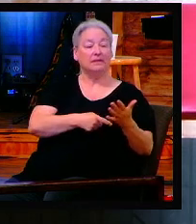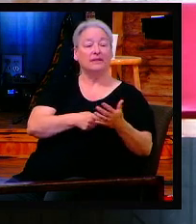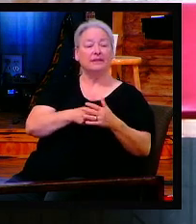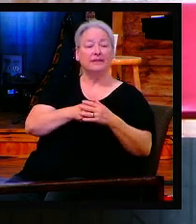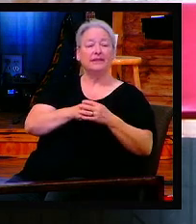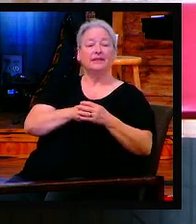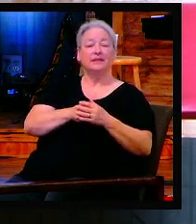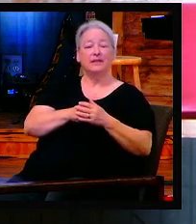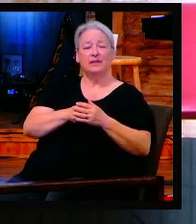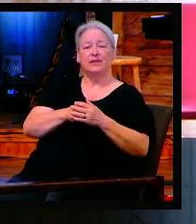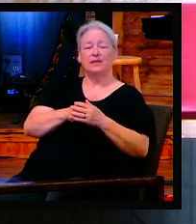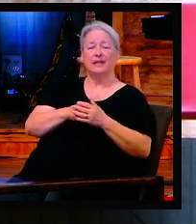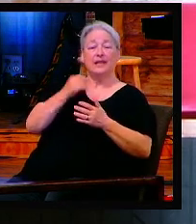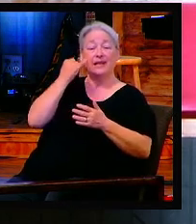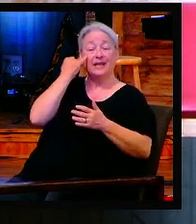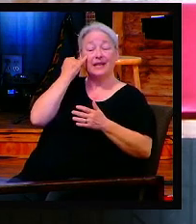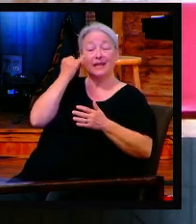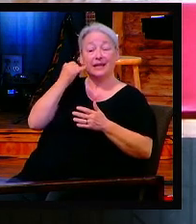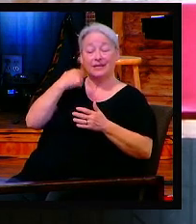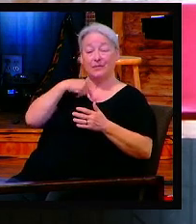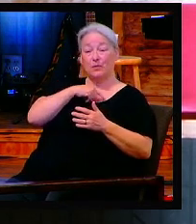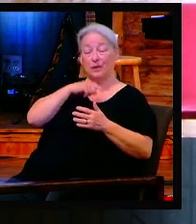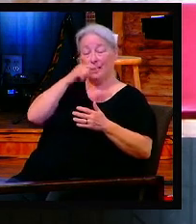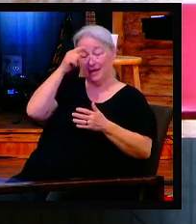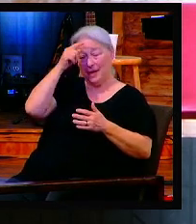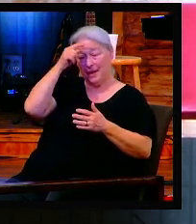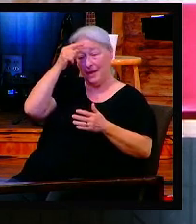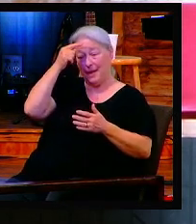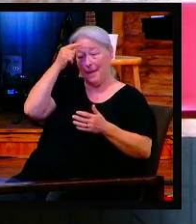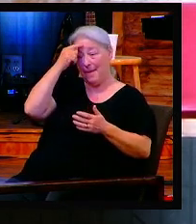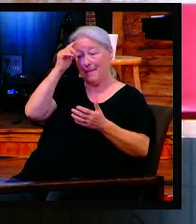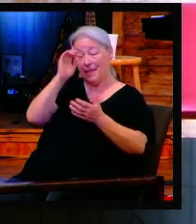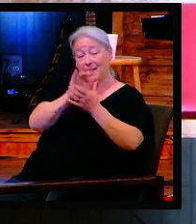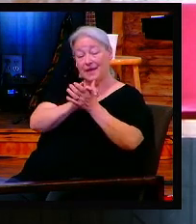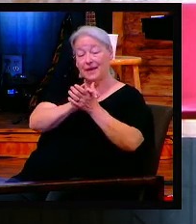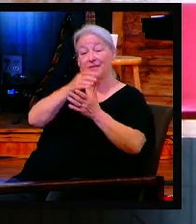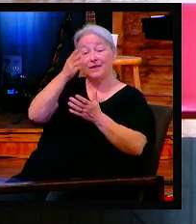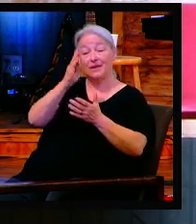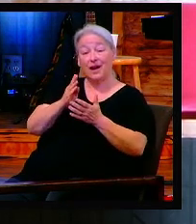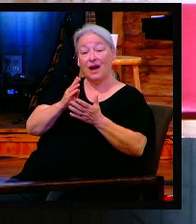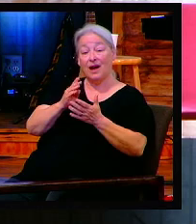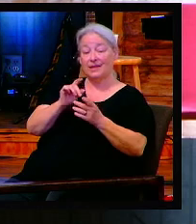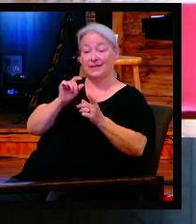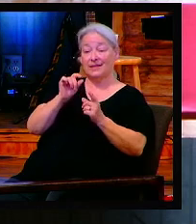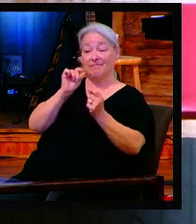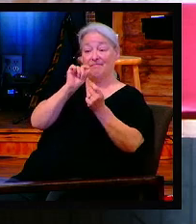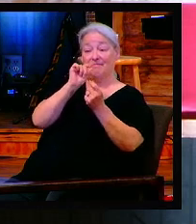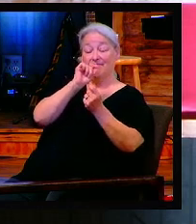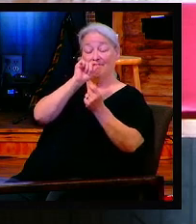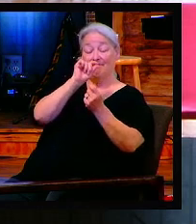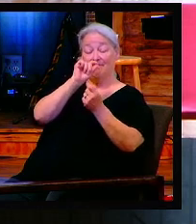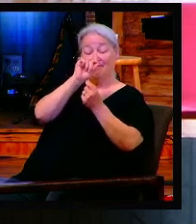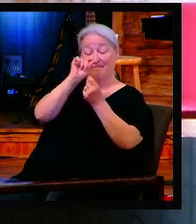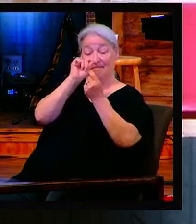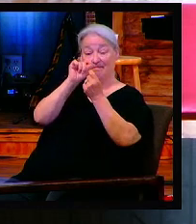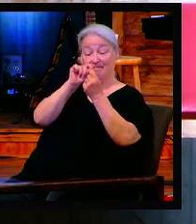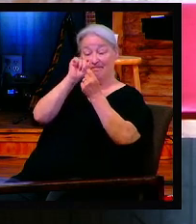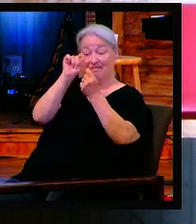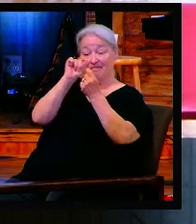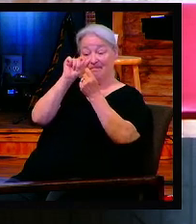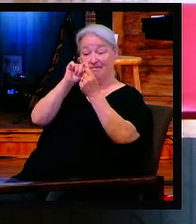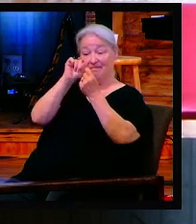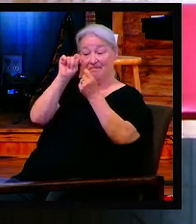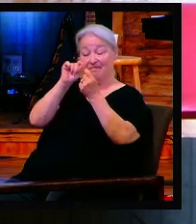church, if we believe that God is an accurate God and he keeps very good track record, not because shame, shame, shame on you, even though he can do that as well,